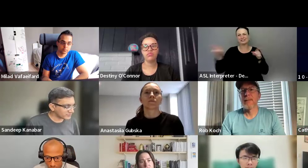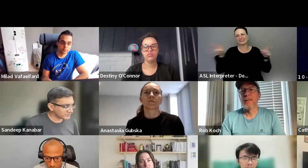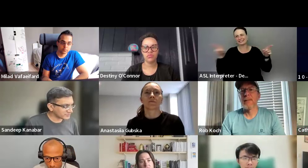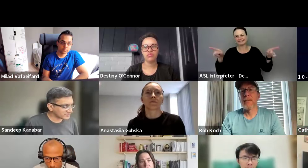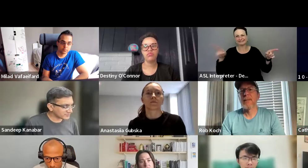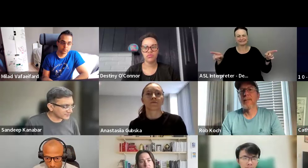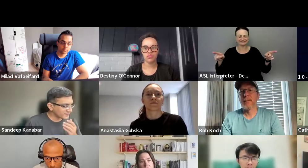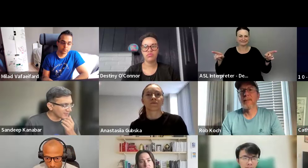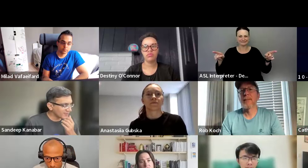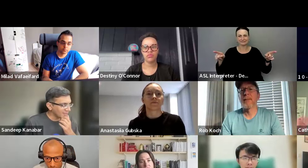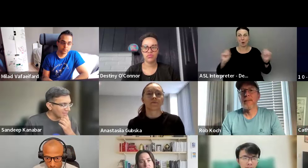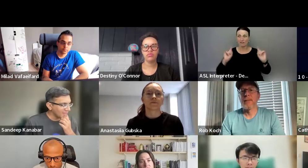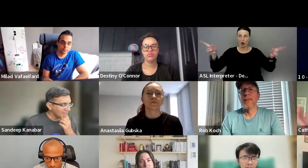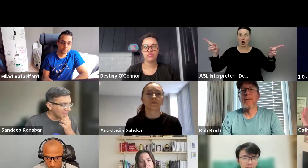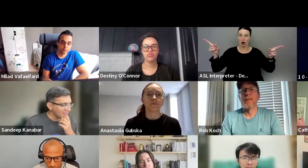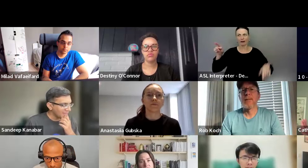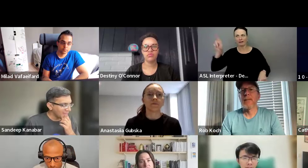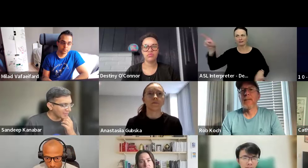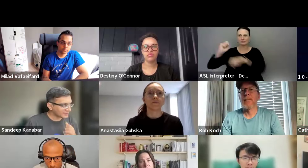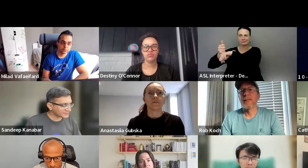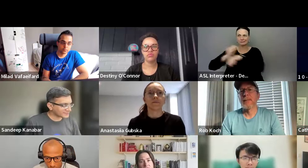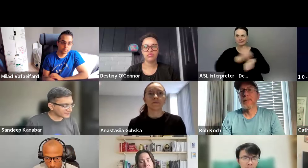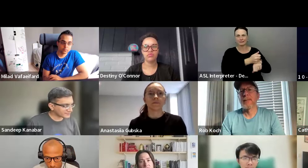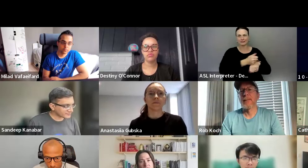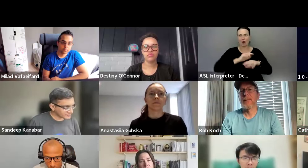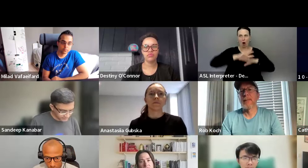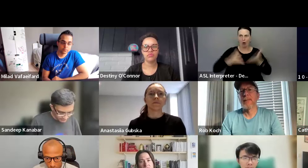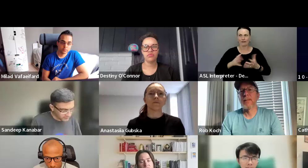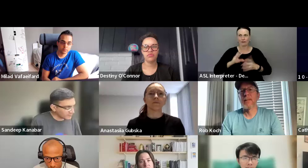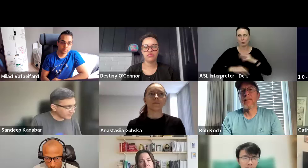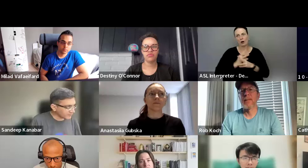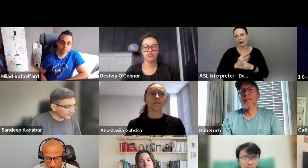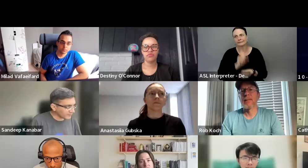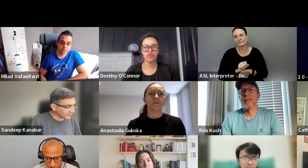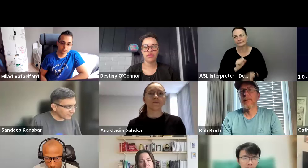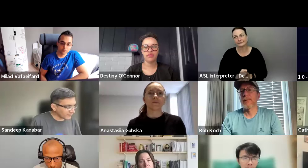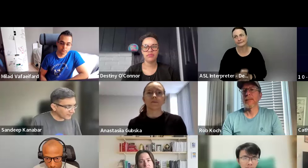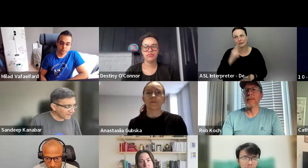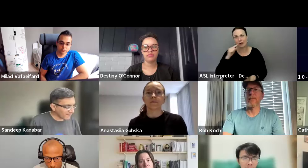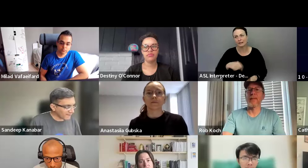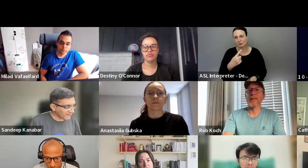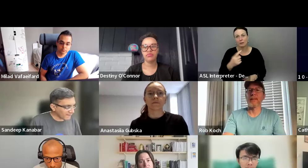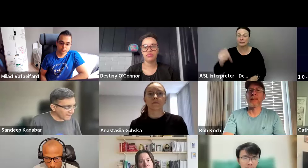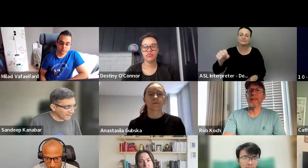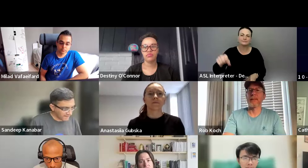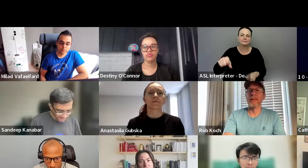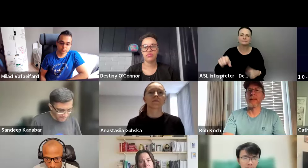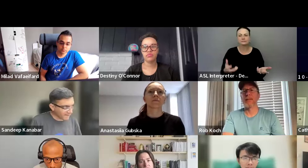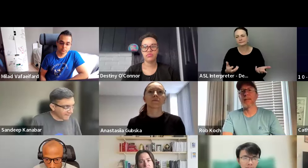then, uh, and, and where we're at, we're richly all over the world. Um, but yeah, so